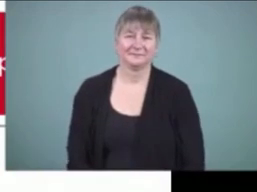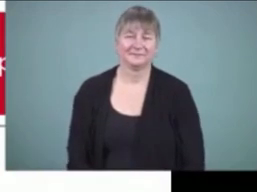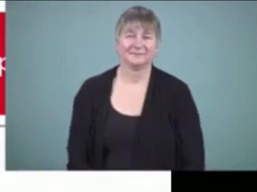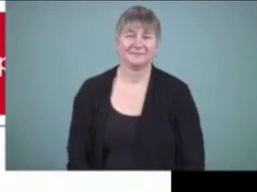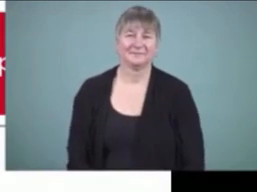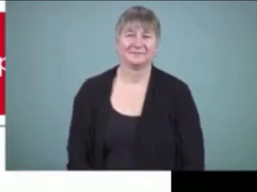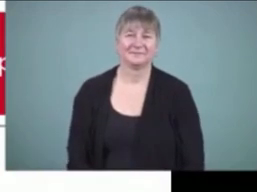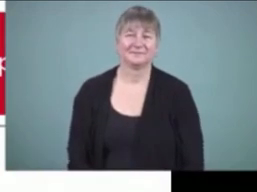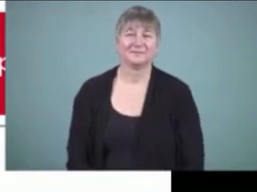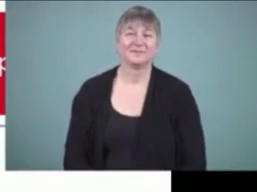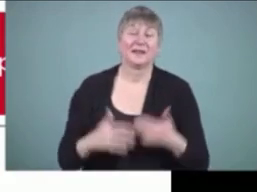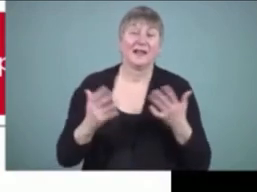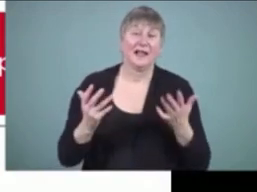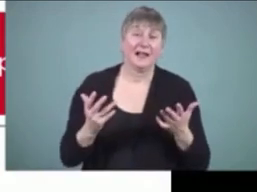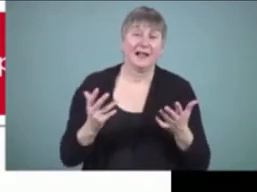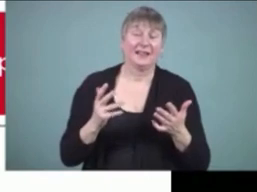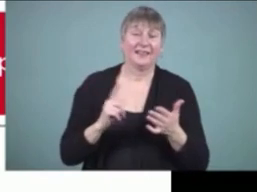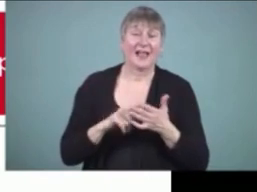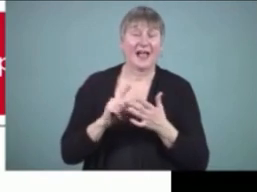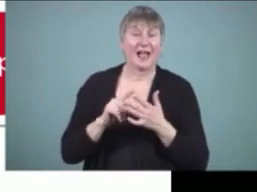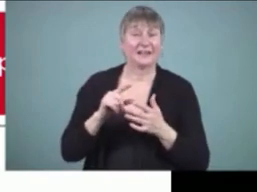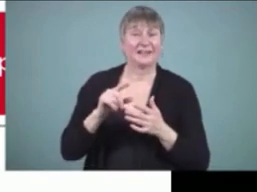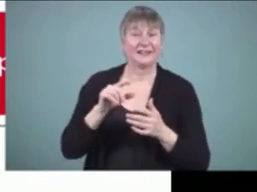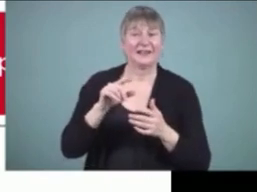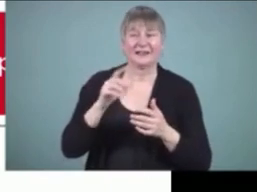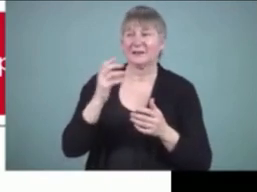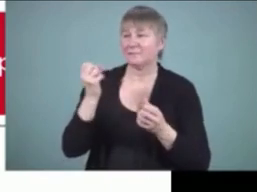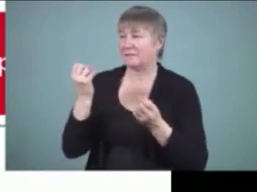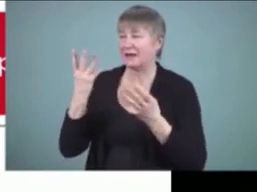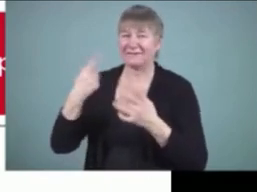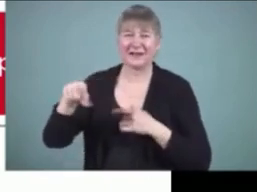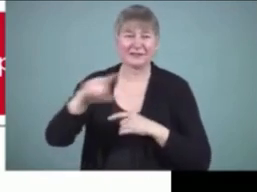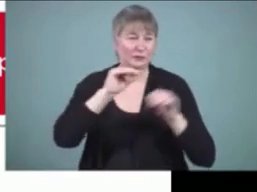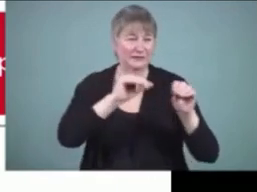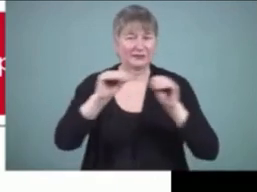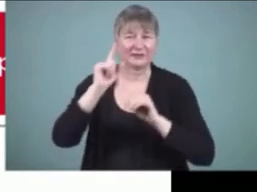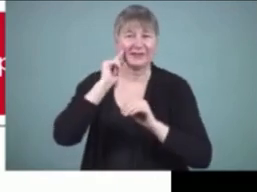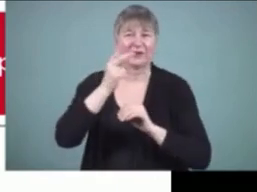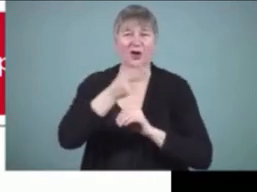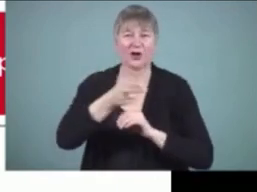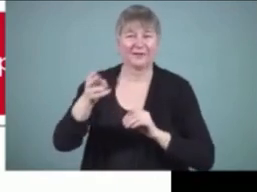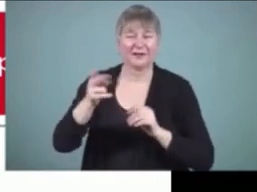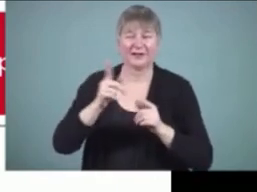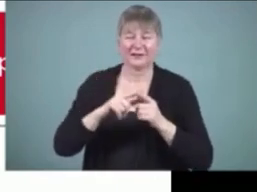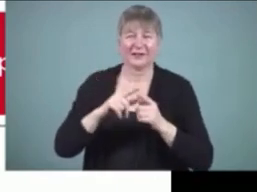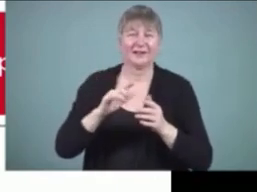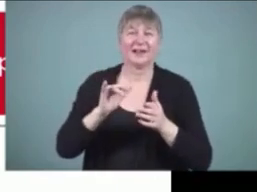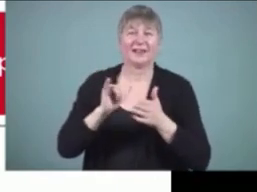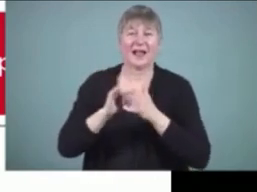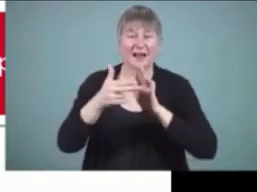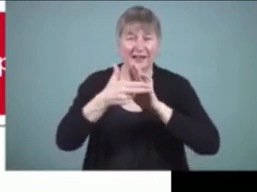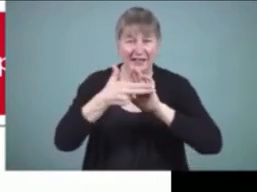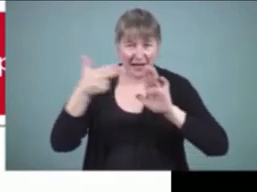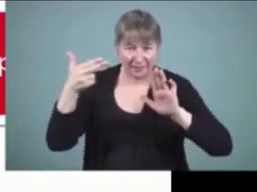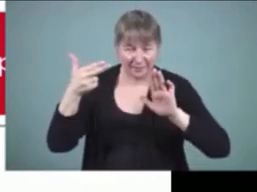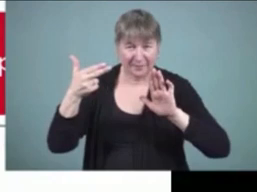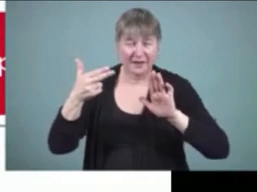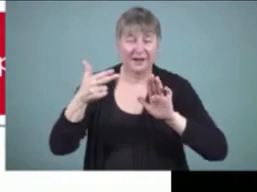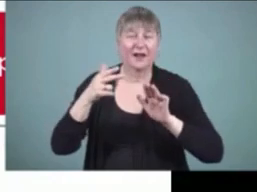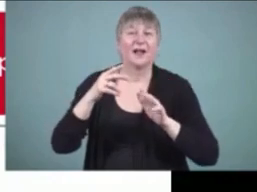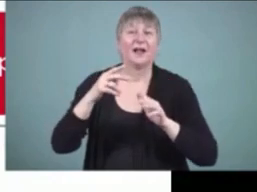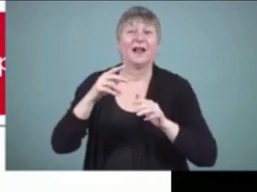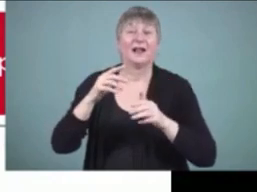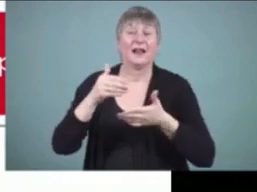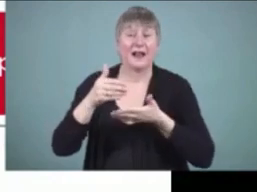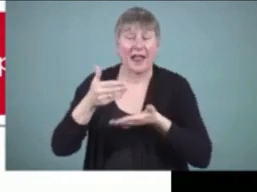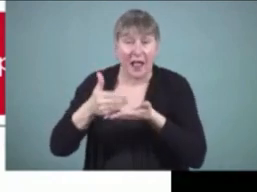and the challenge of a sight word approach as you those of us who've been teaching deaf and hard of hearing students know labeling and having students remember is